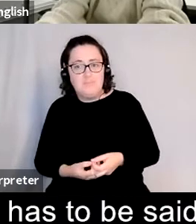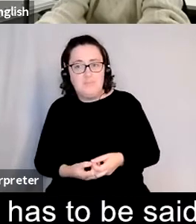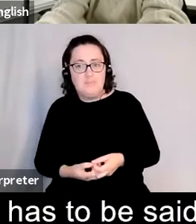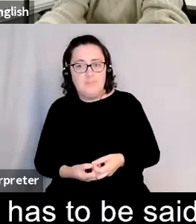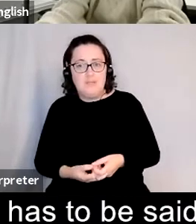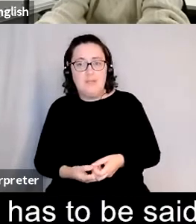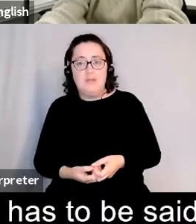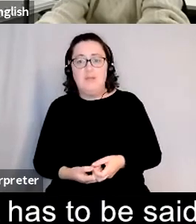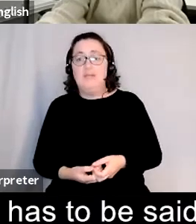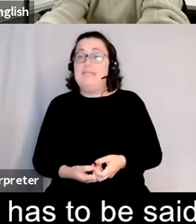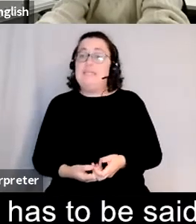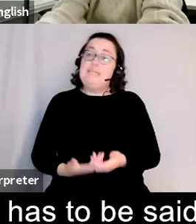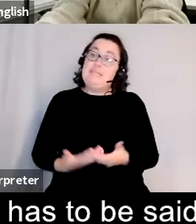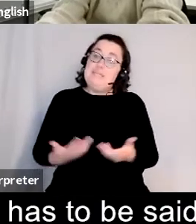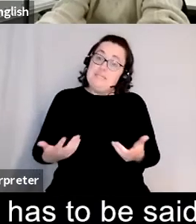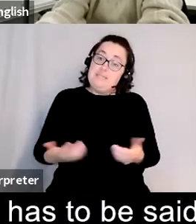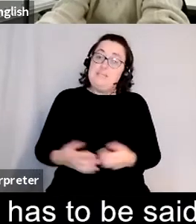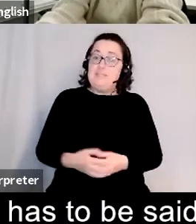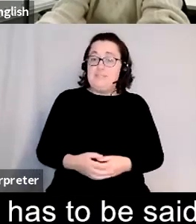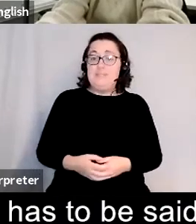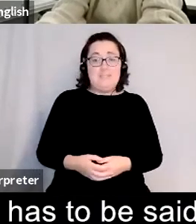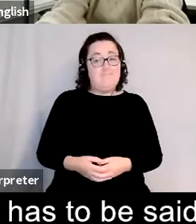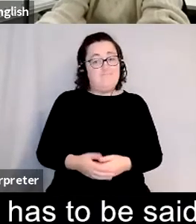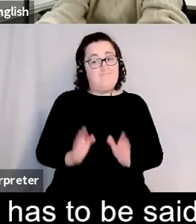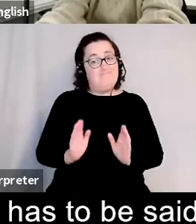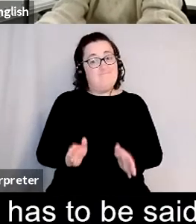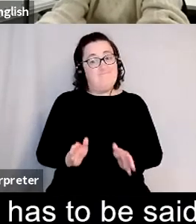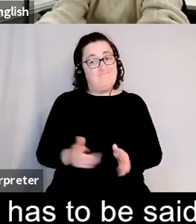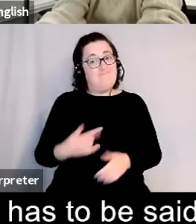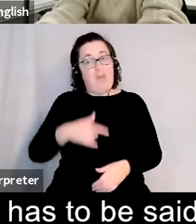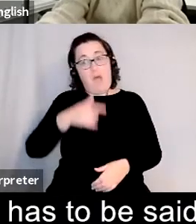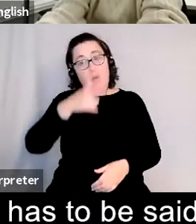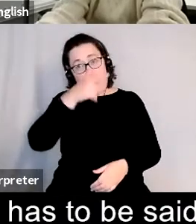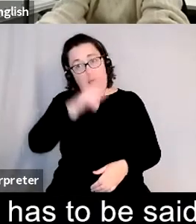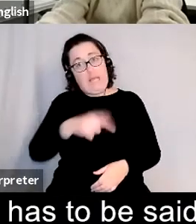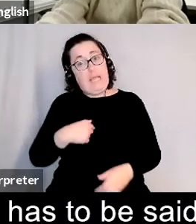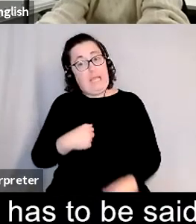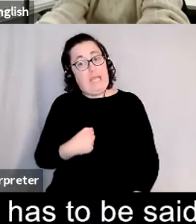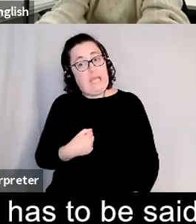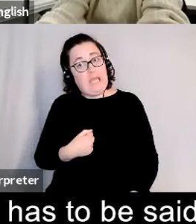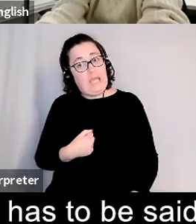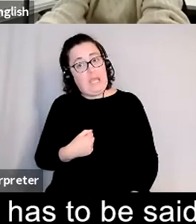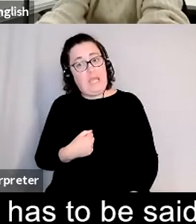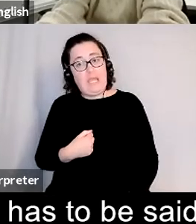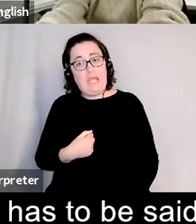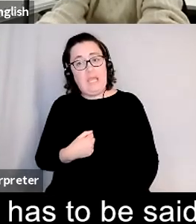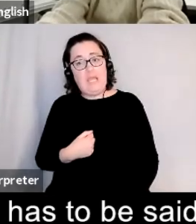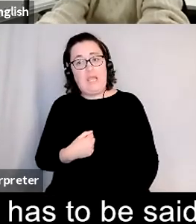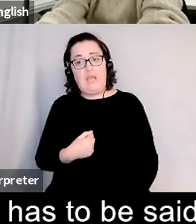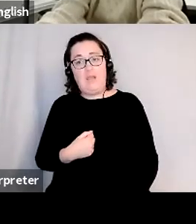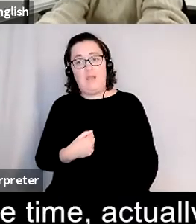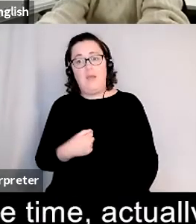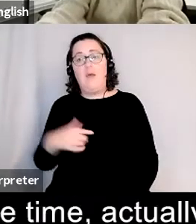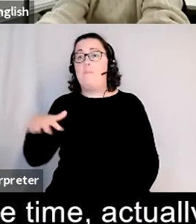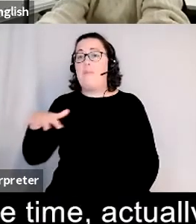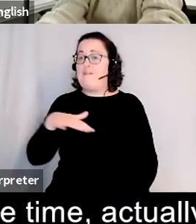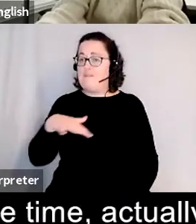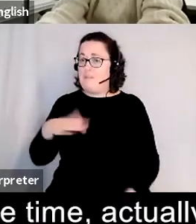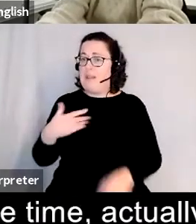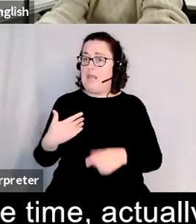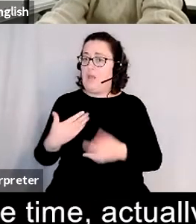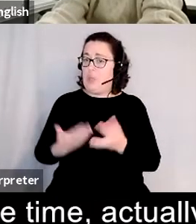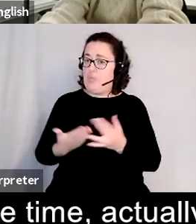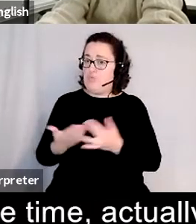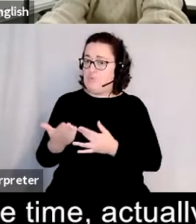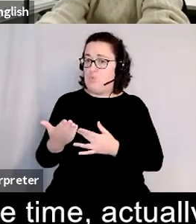it has to be said um i have been very lucky um my family had some health scares at the